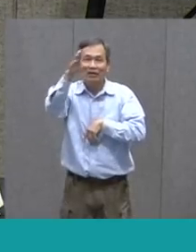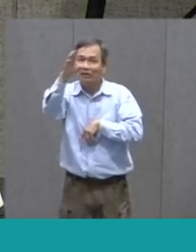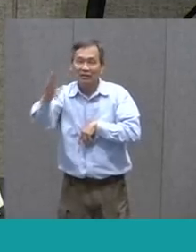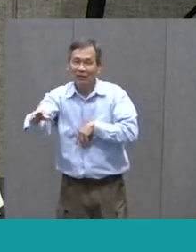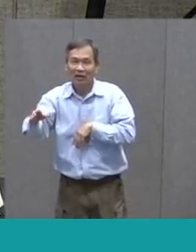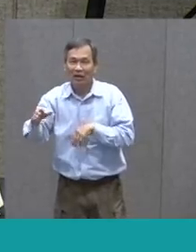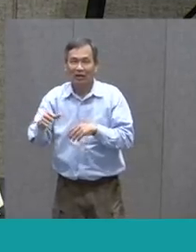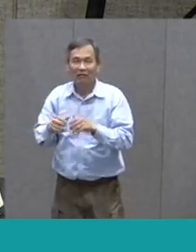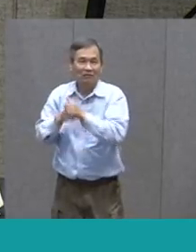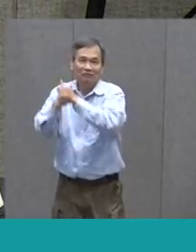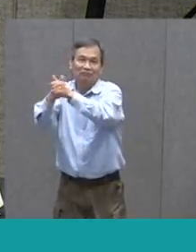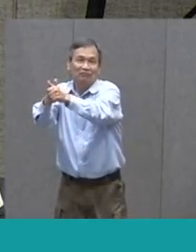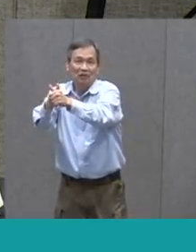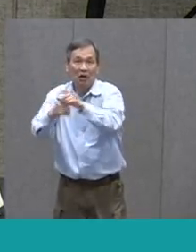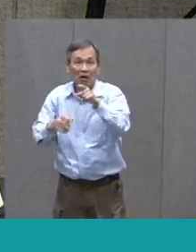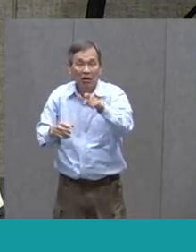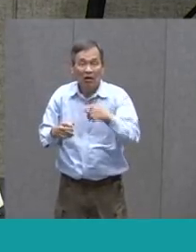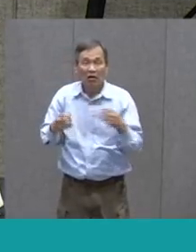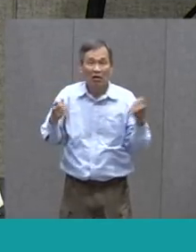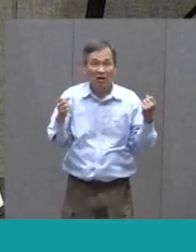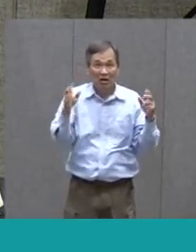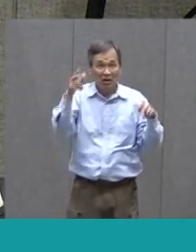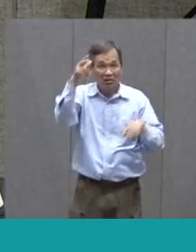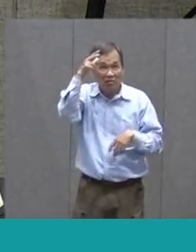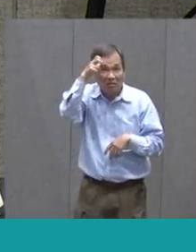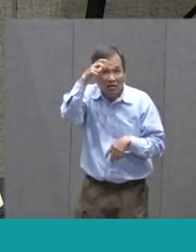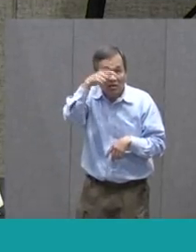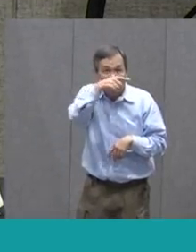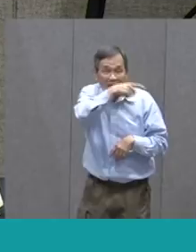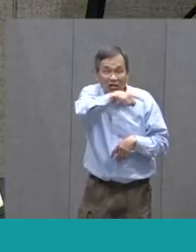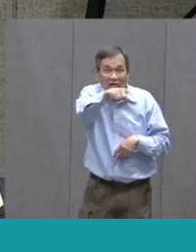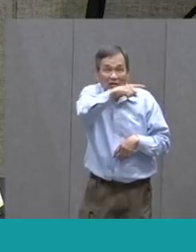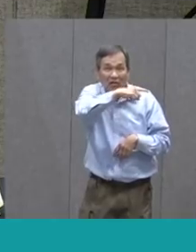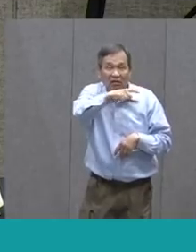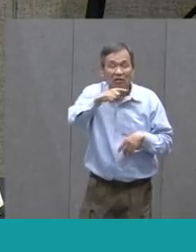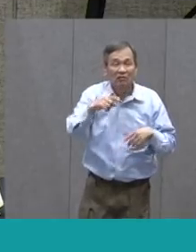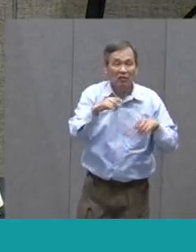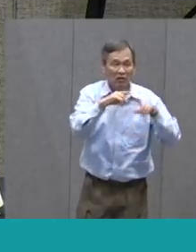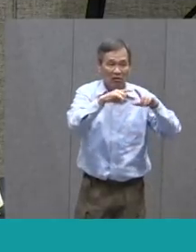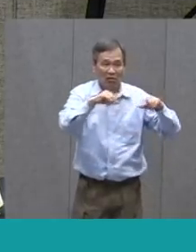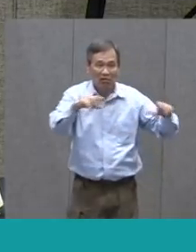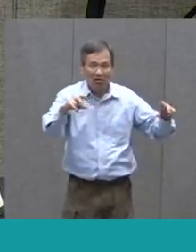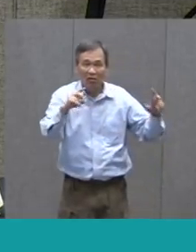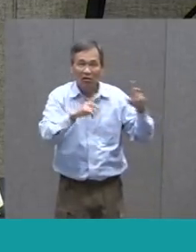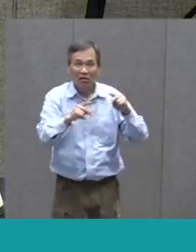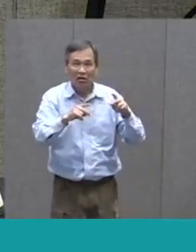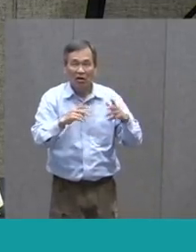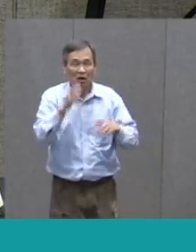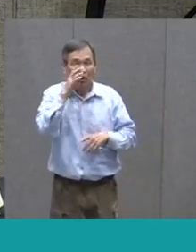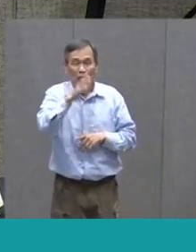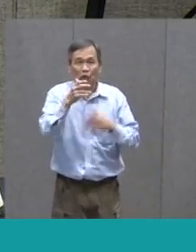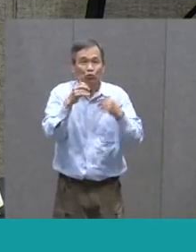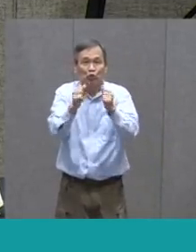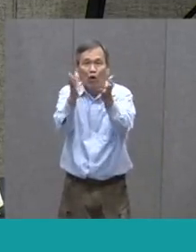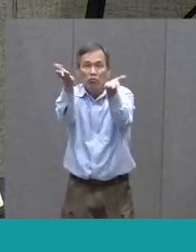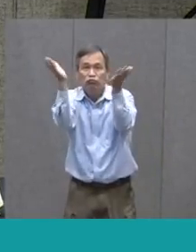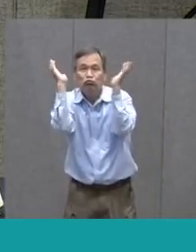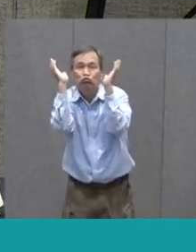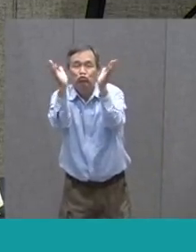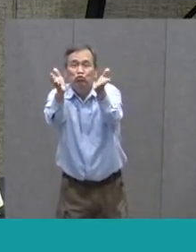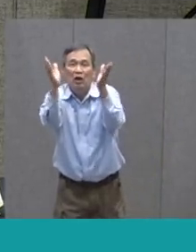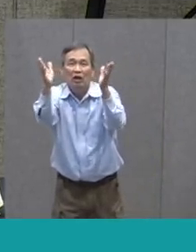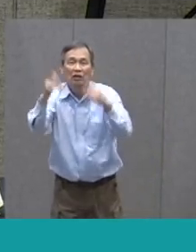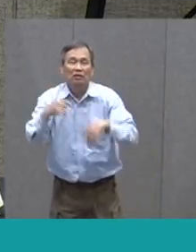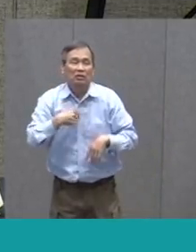Unto the evil counselor Close heart and ear and eye And